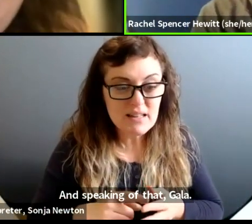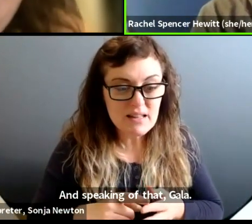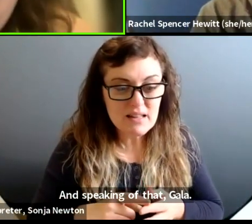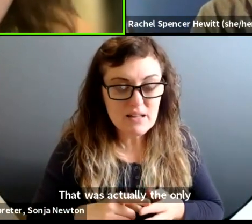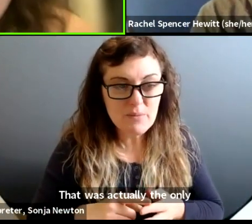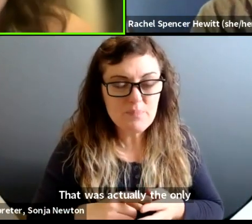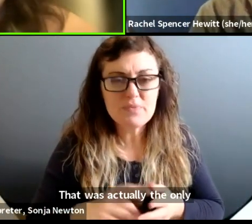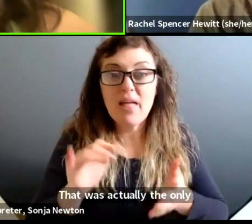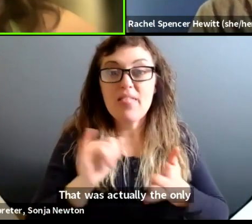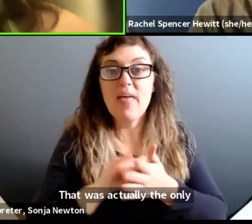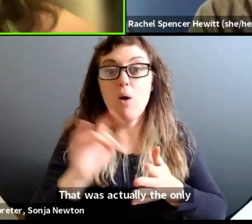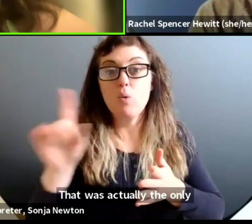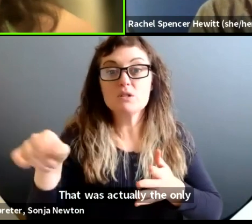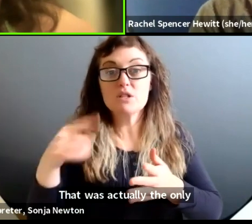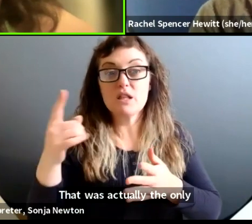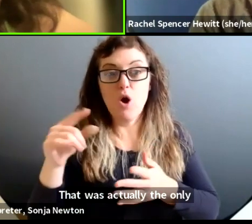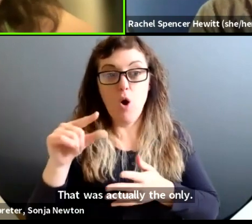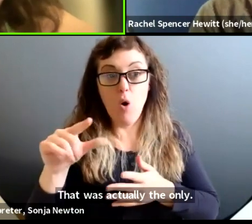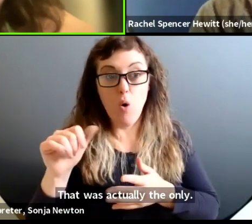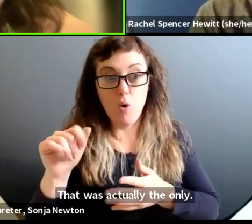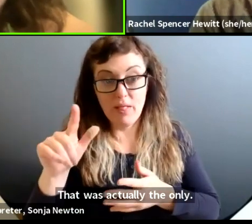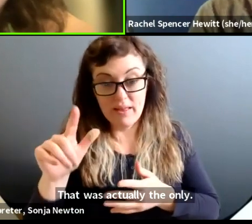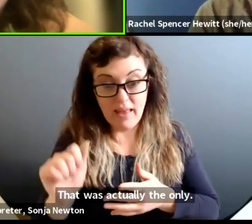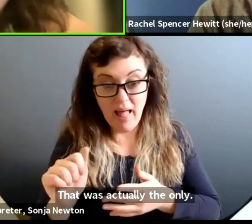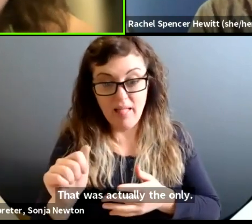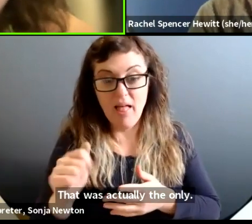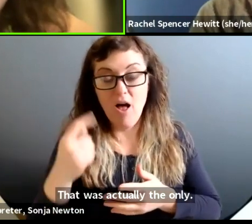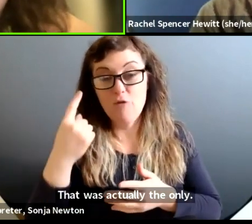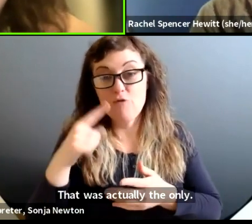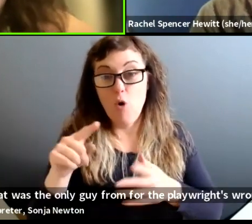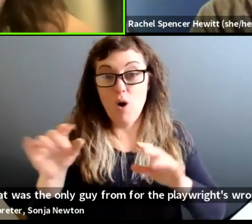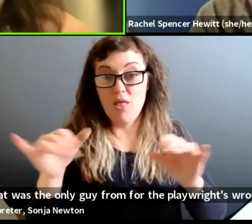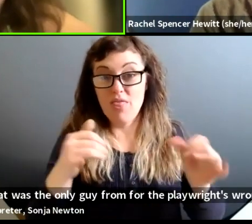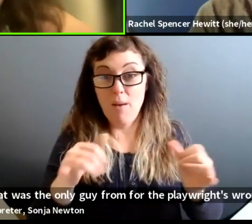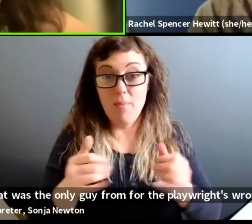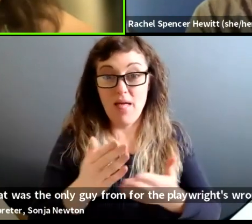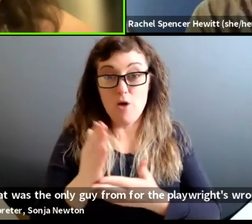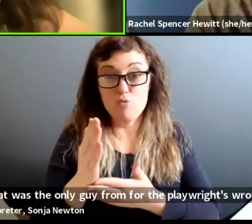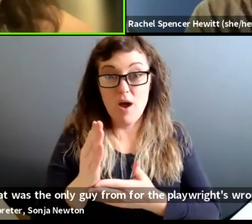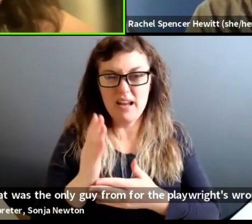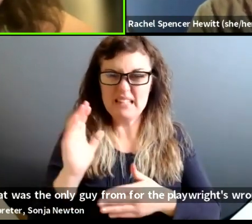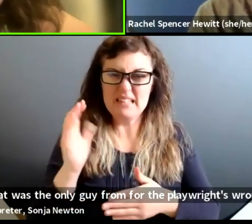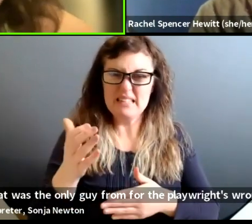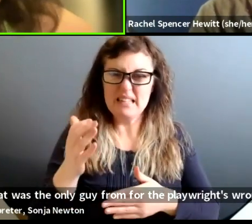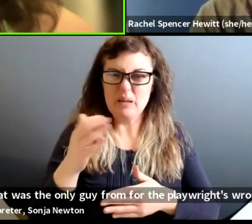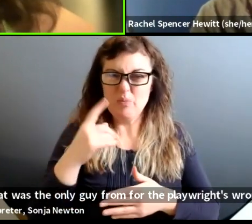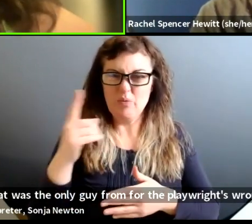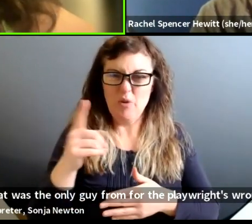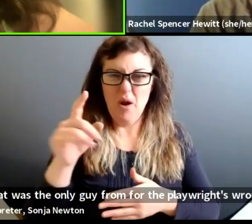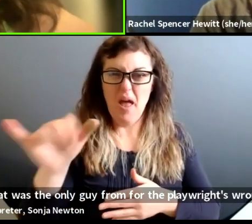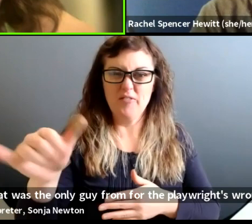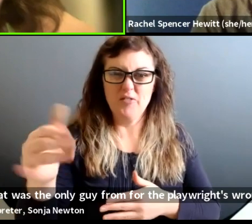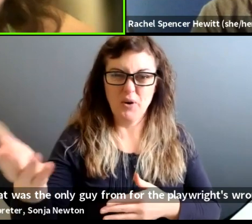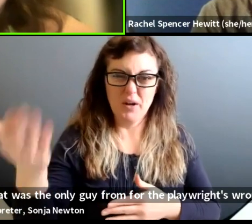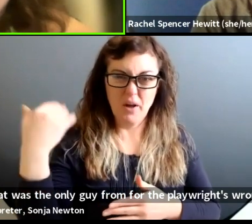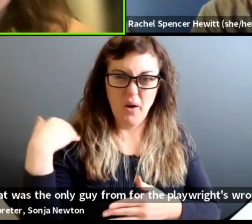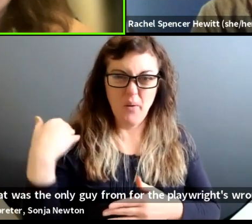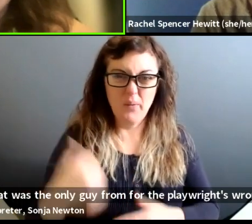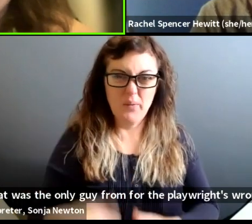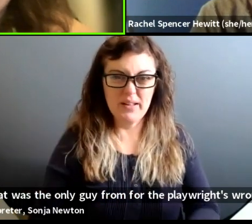That was the only gala I've thrown for the playwright's realm because that was, which feels like forever ago, but pandemic times. Uh,